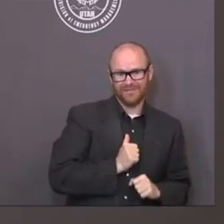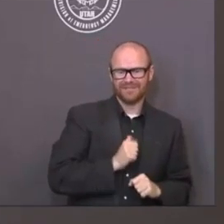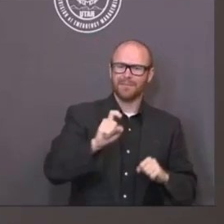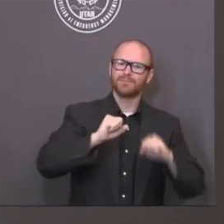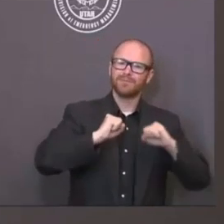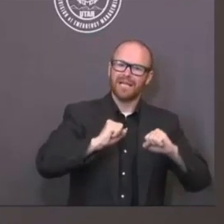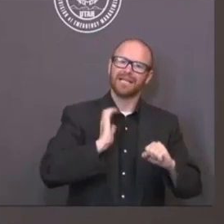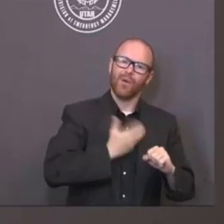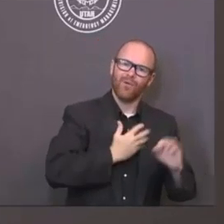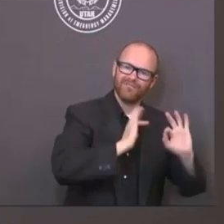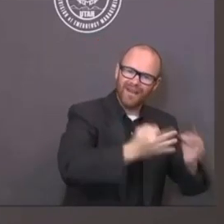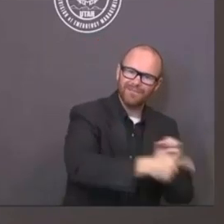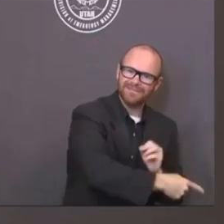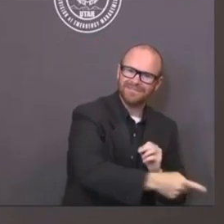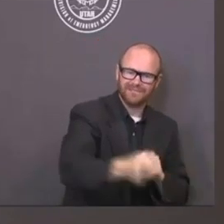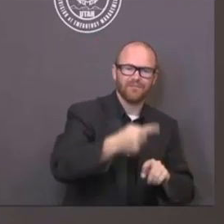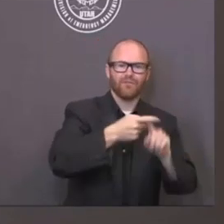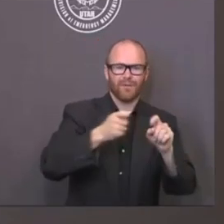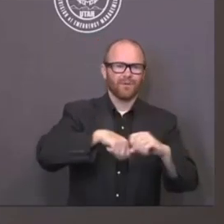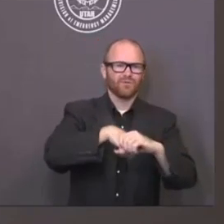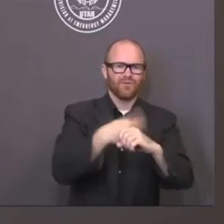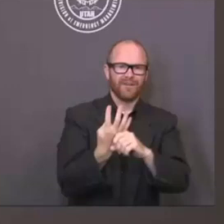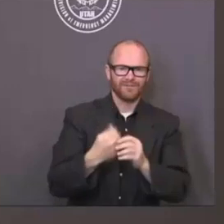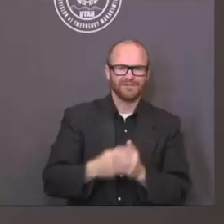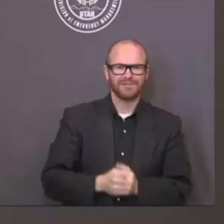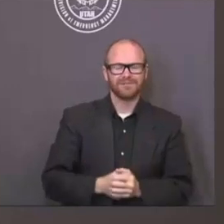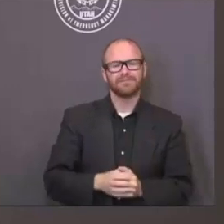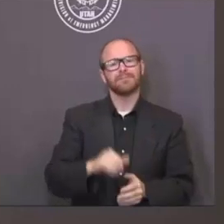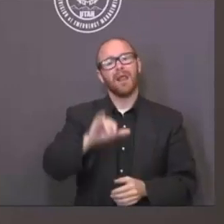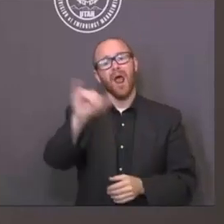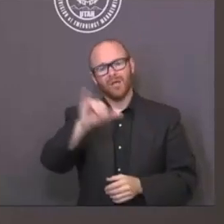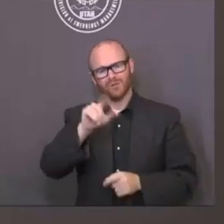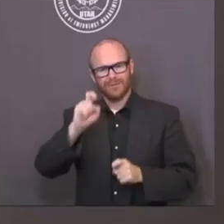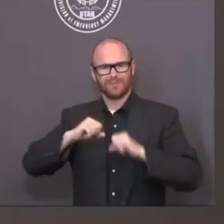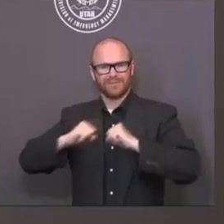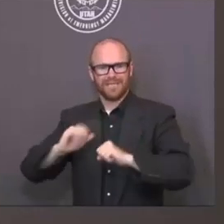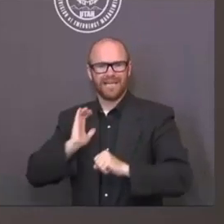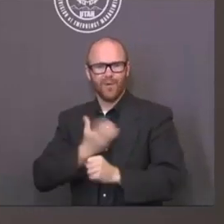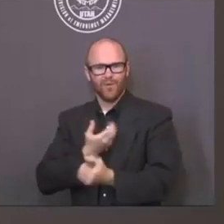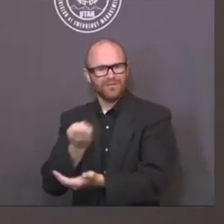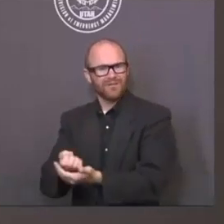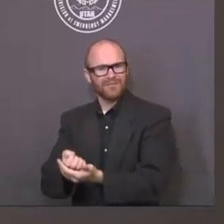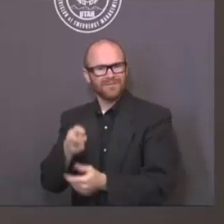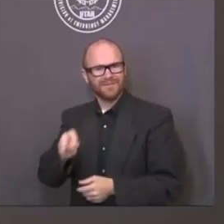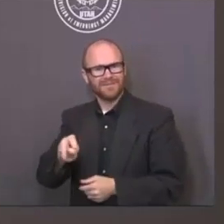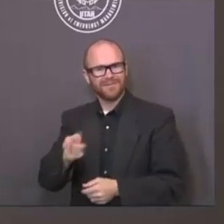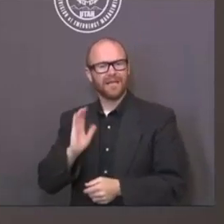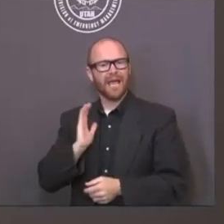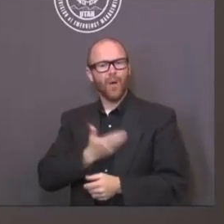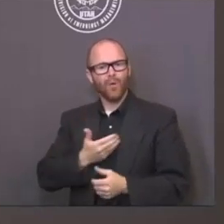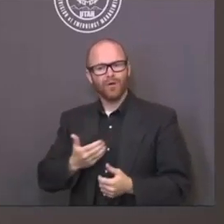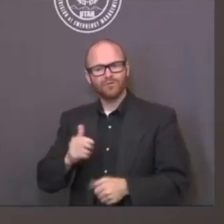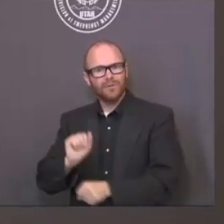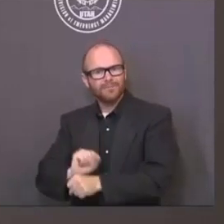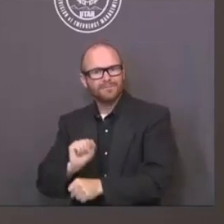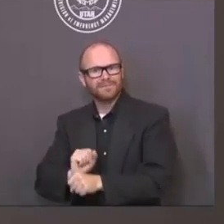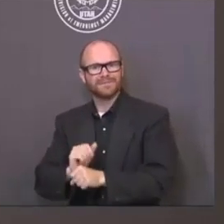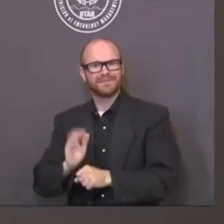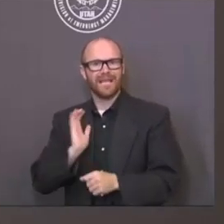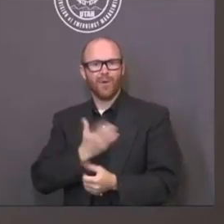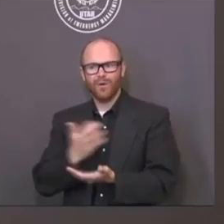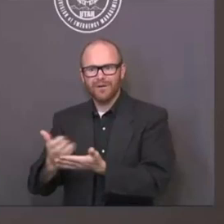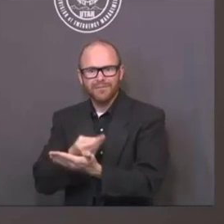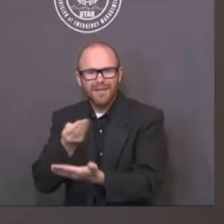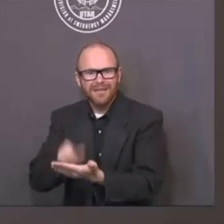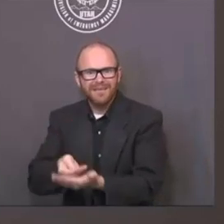this coronavirus. At the same time, making sure that our economy stays healthy and functioning, which is a big, important part of